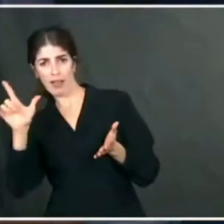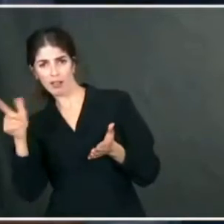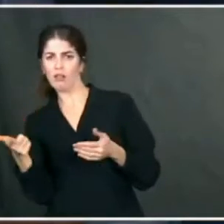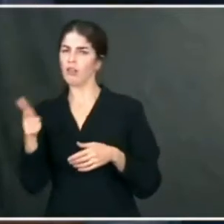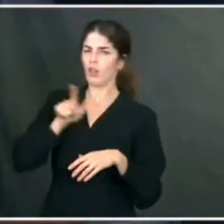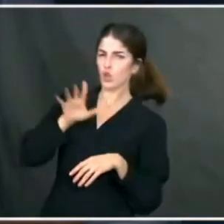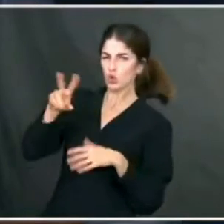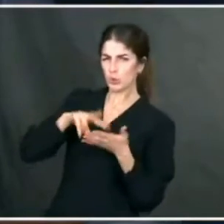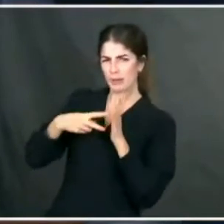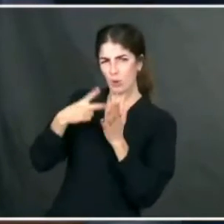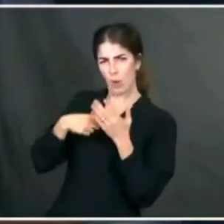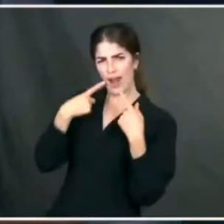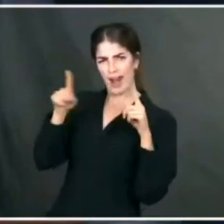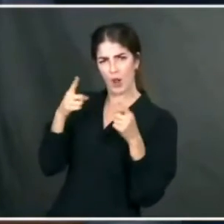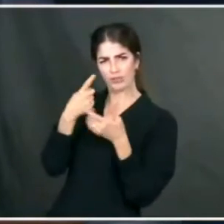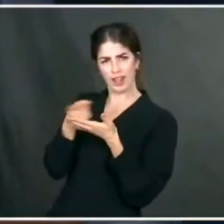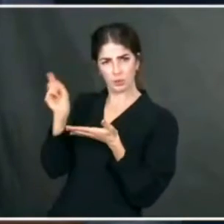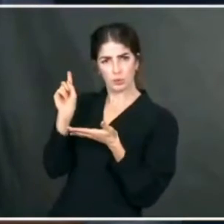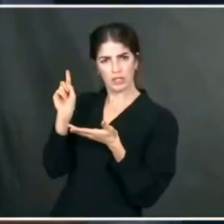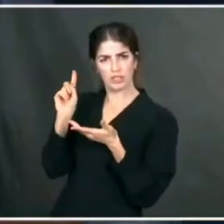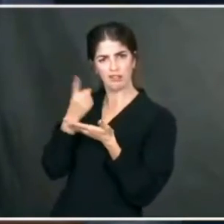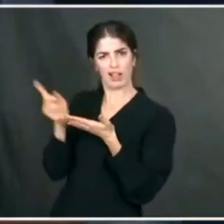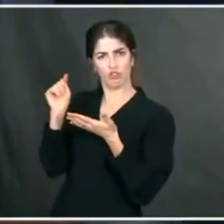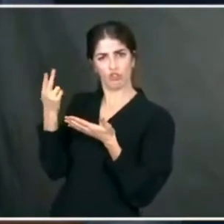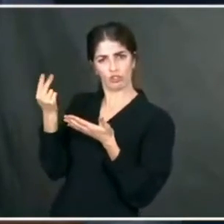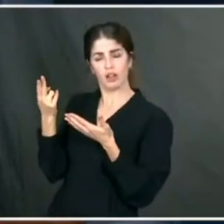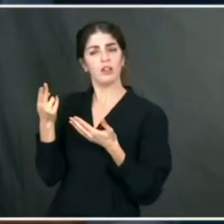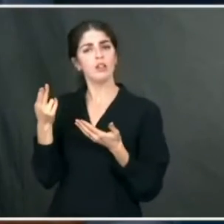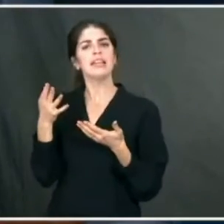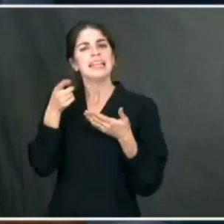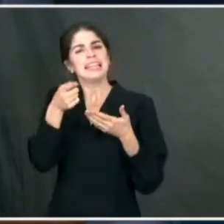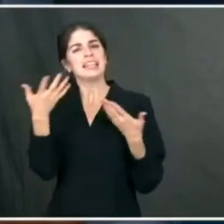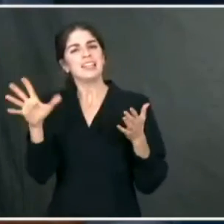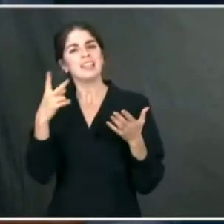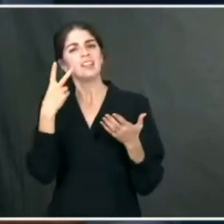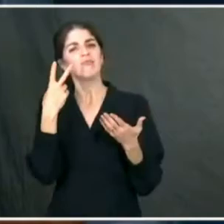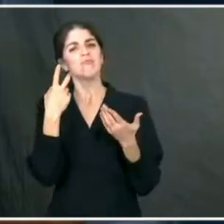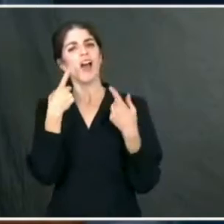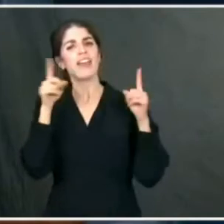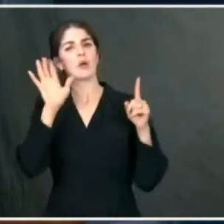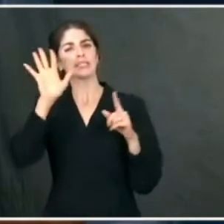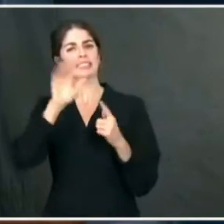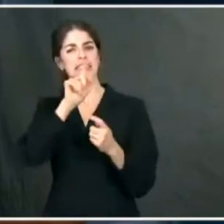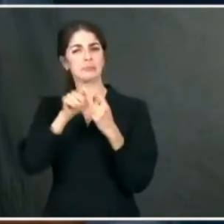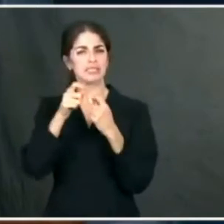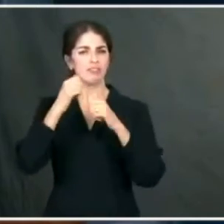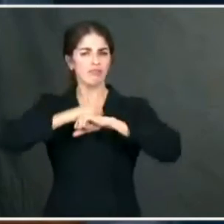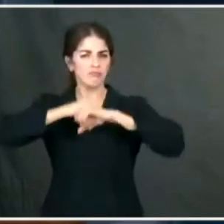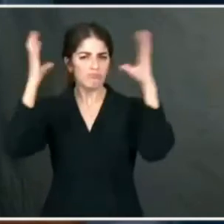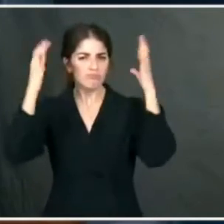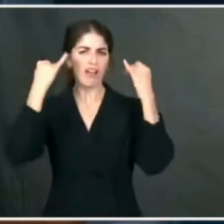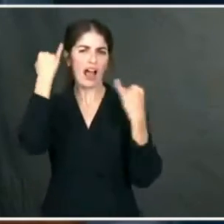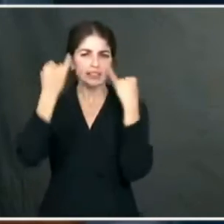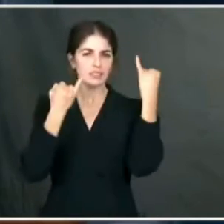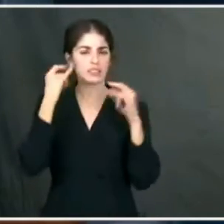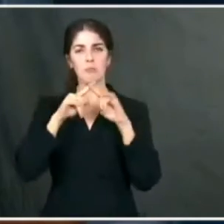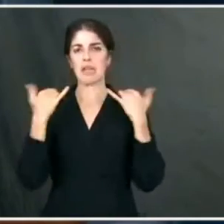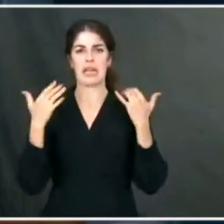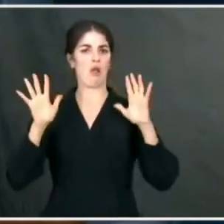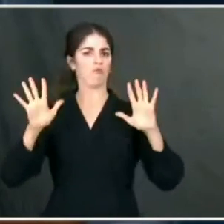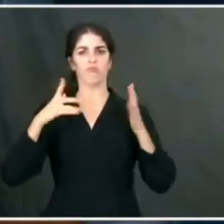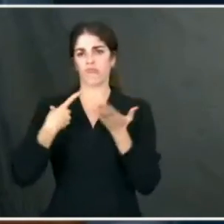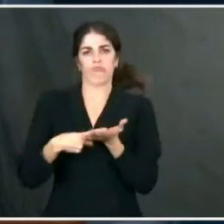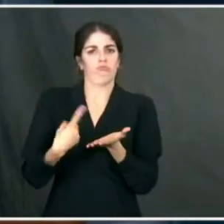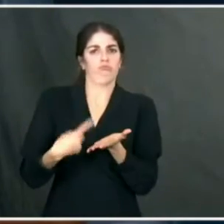what he announced last week, last Thursday? Well, he announced what his specific ideas will be and what his vision is, but right now we're having